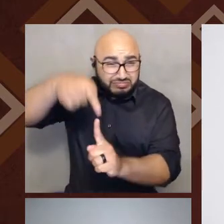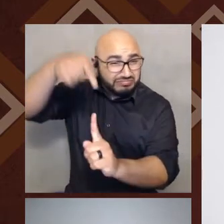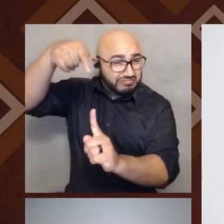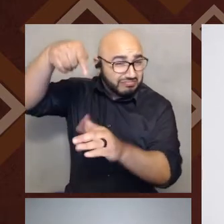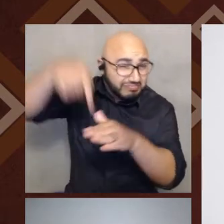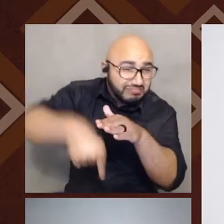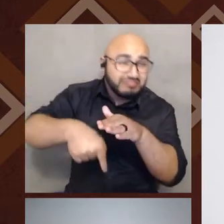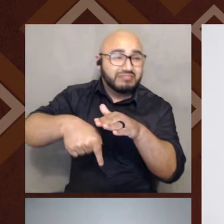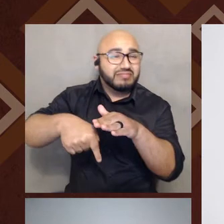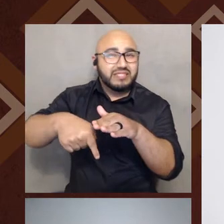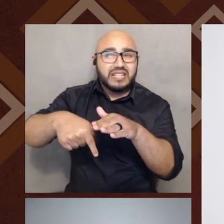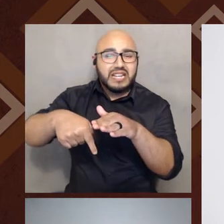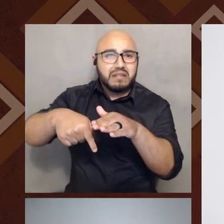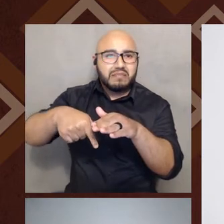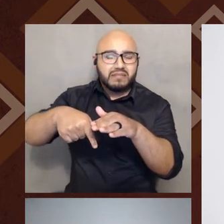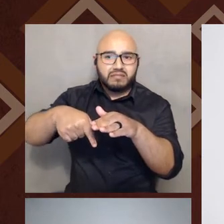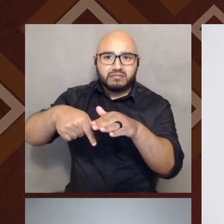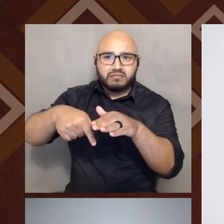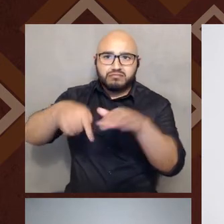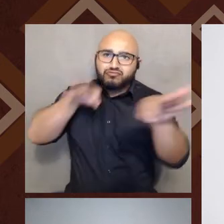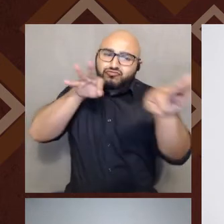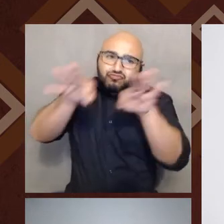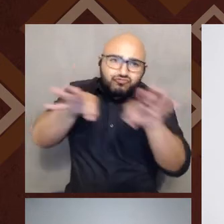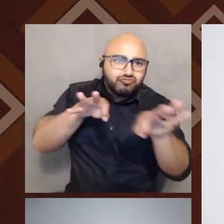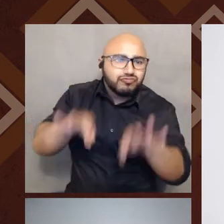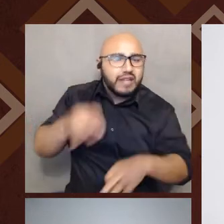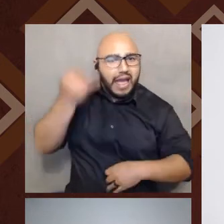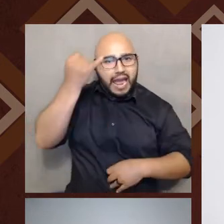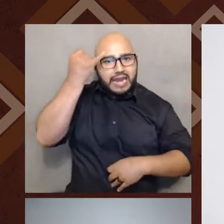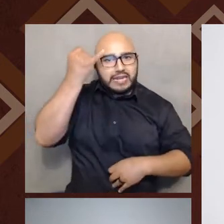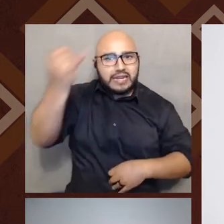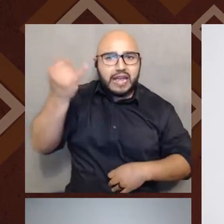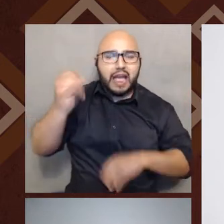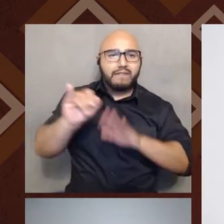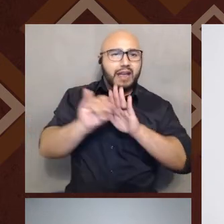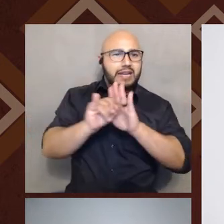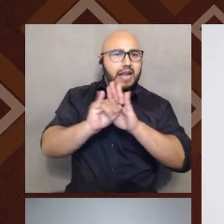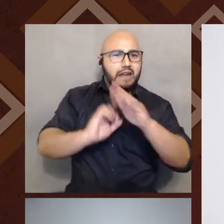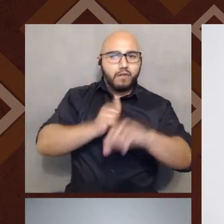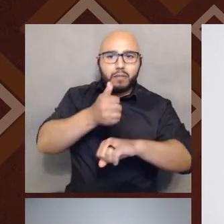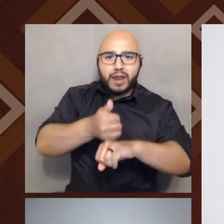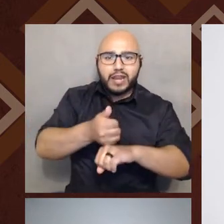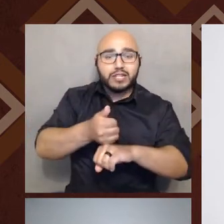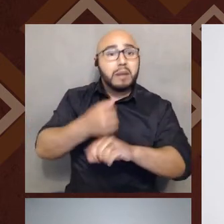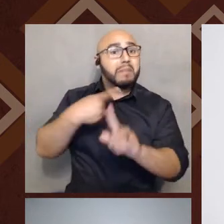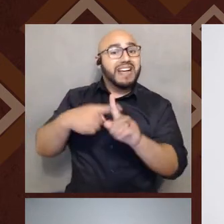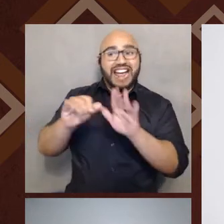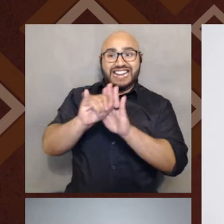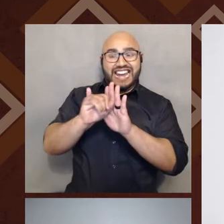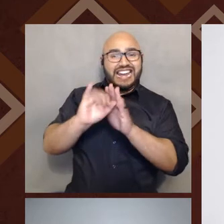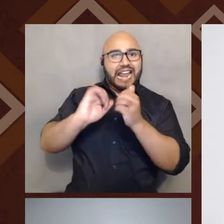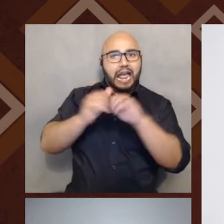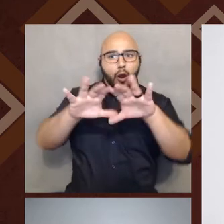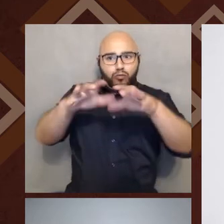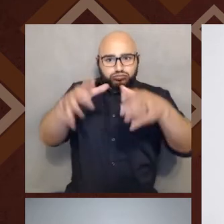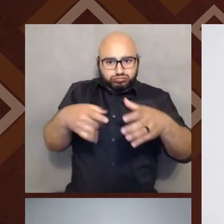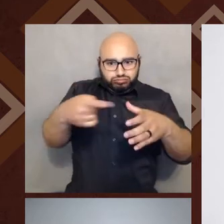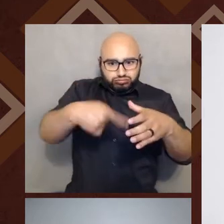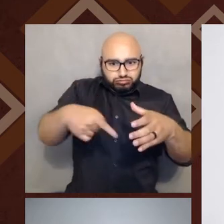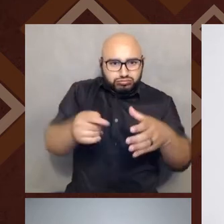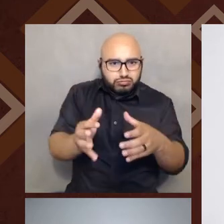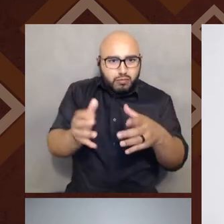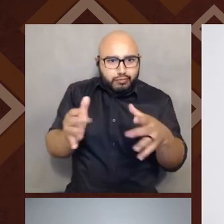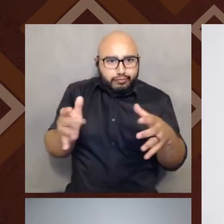the idea of identity formation, the theories around identity as evolving. We can